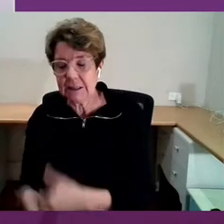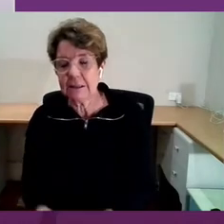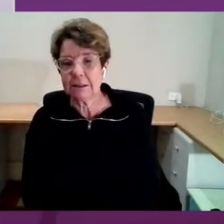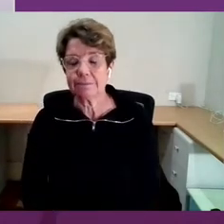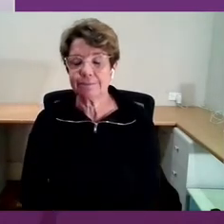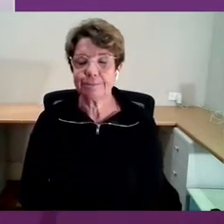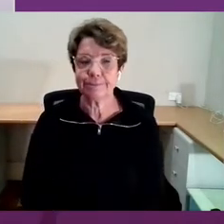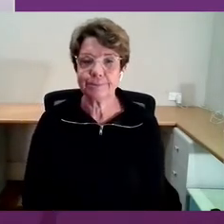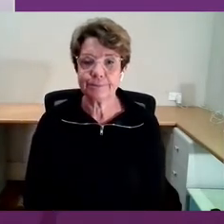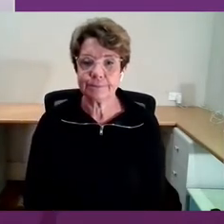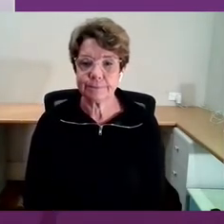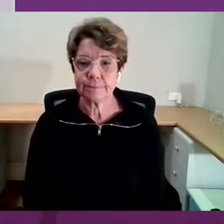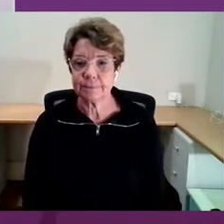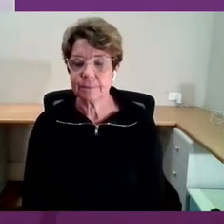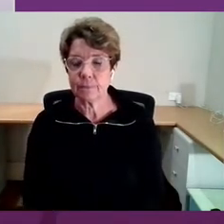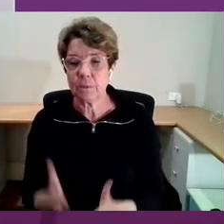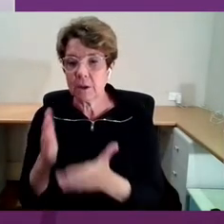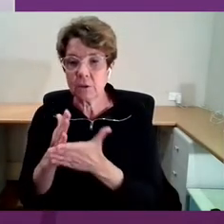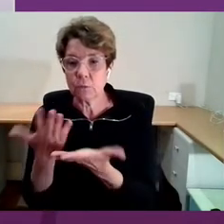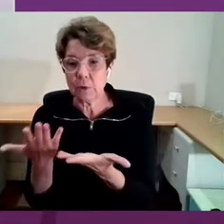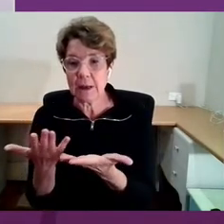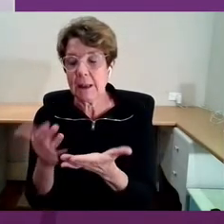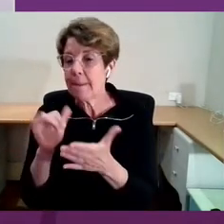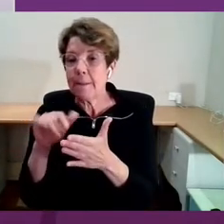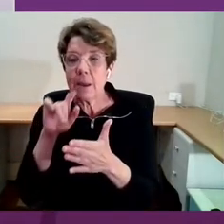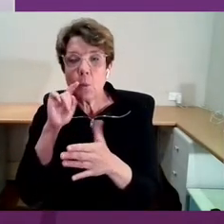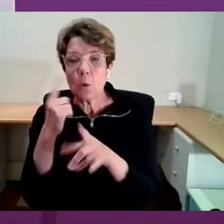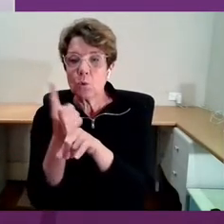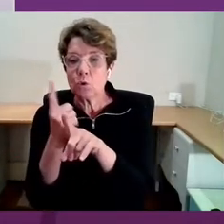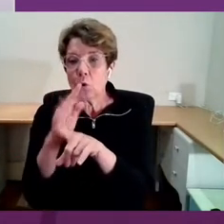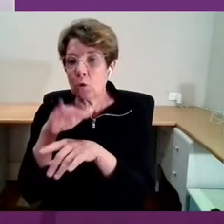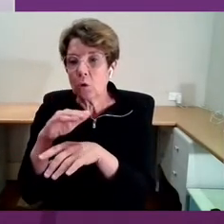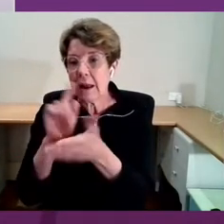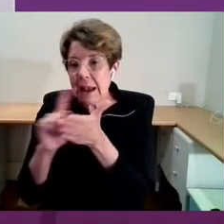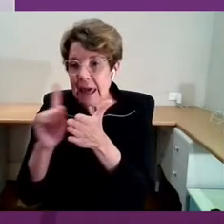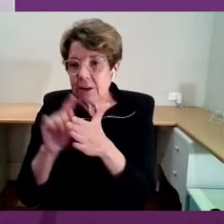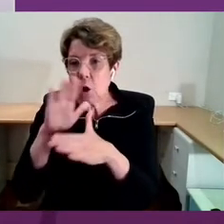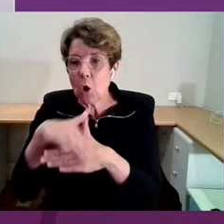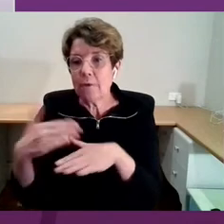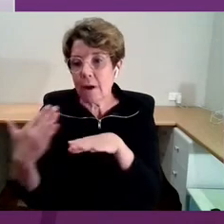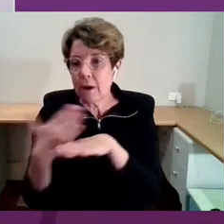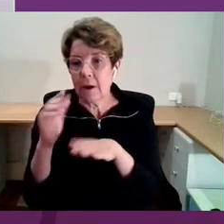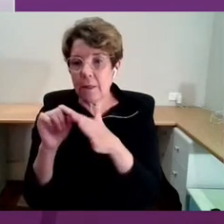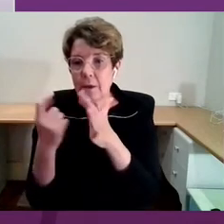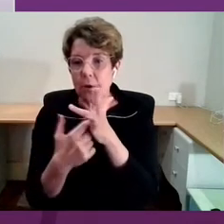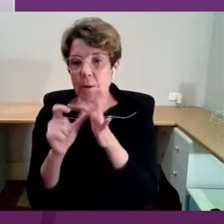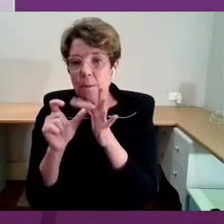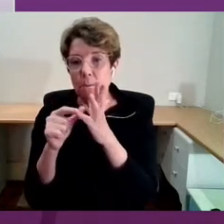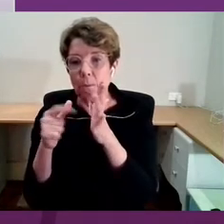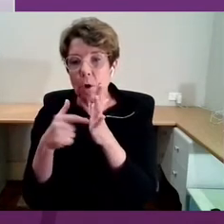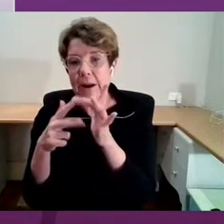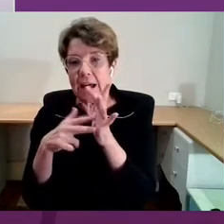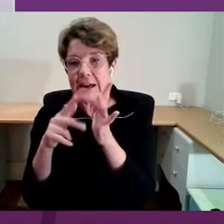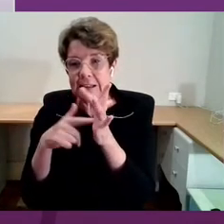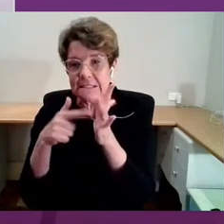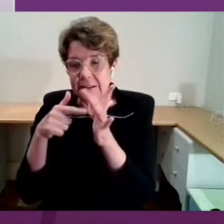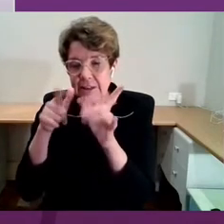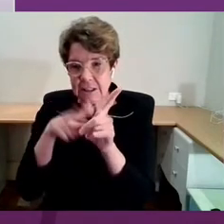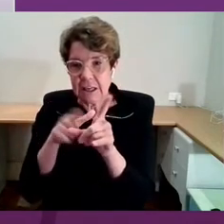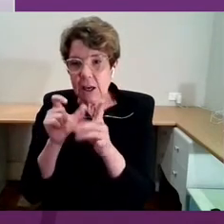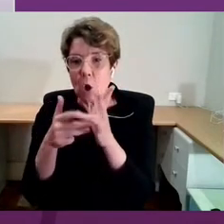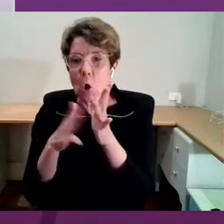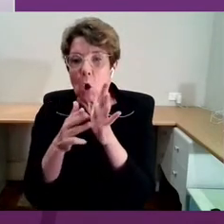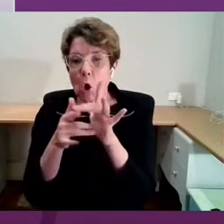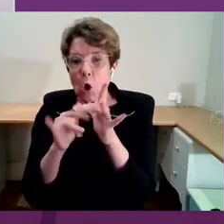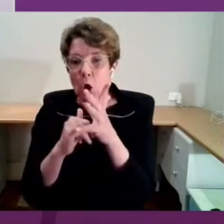And this is underwritten, as we might talk about later, by the Productivity Commission report. But I think this is the really big